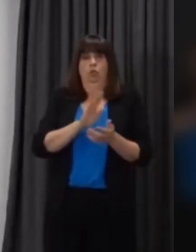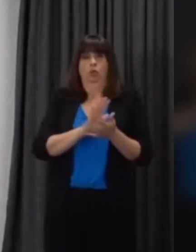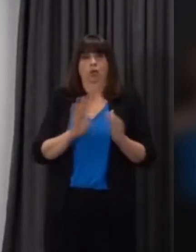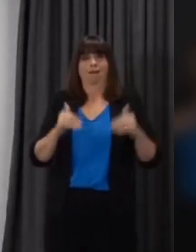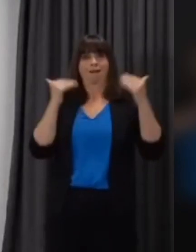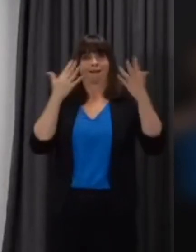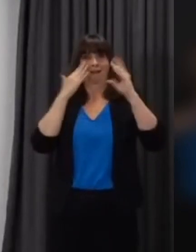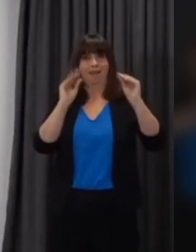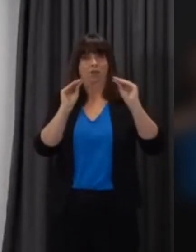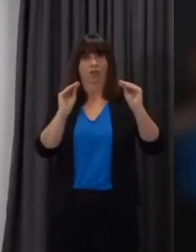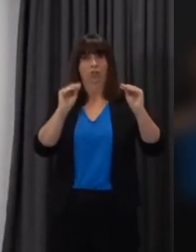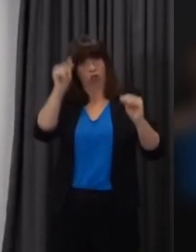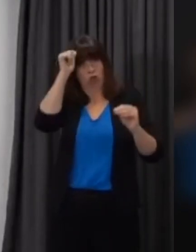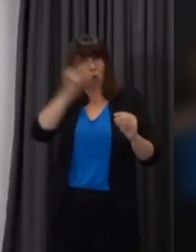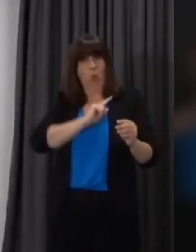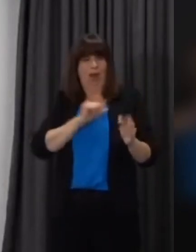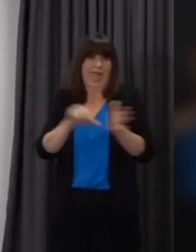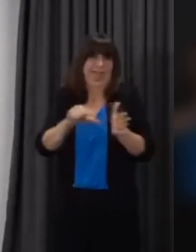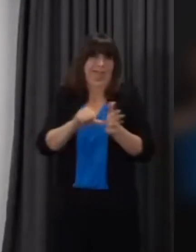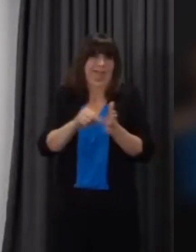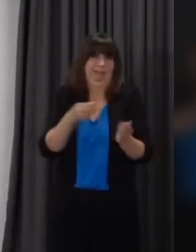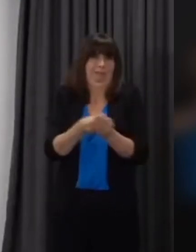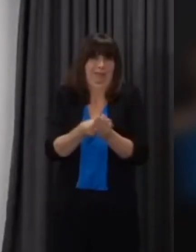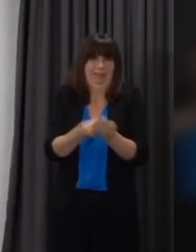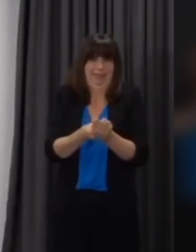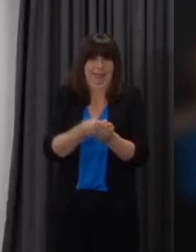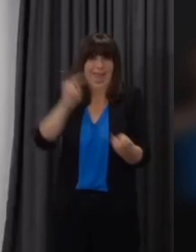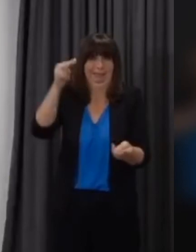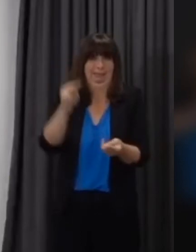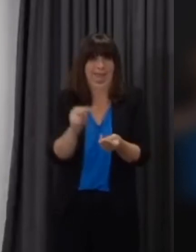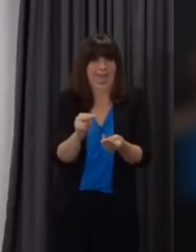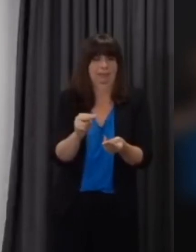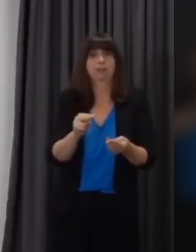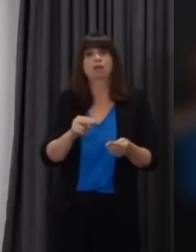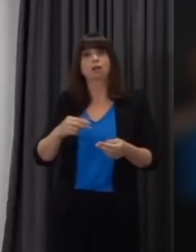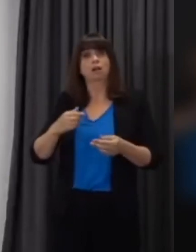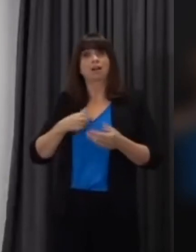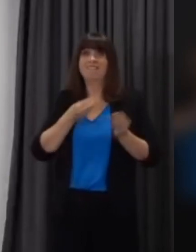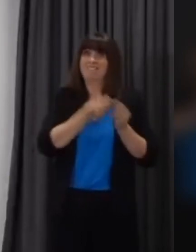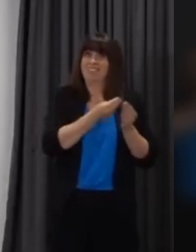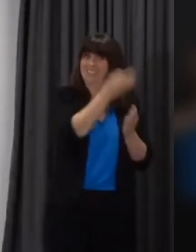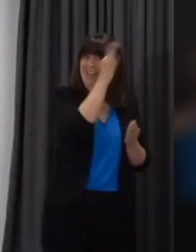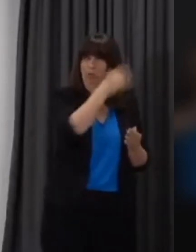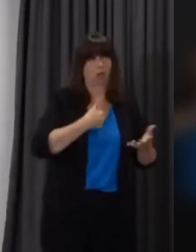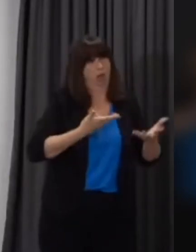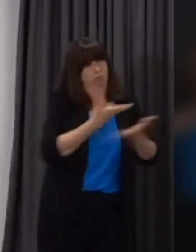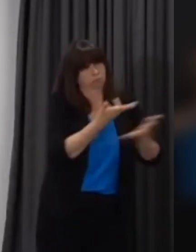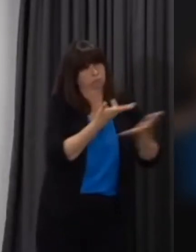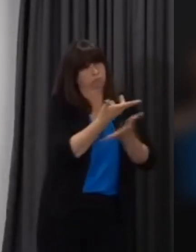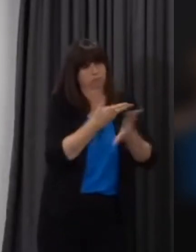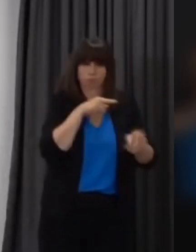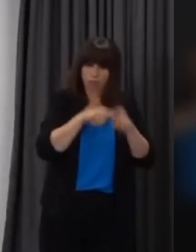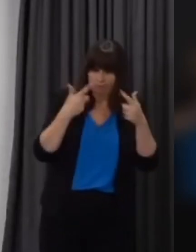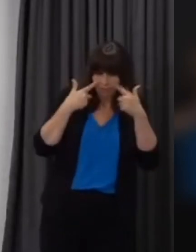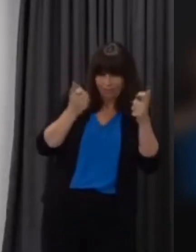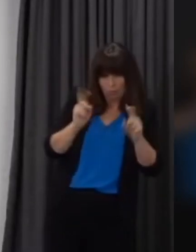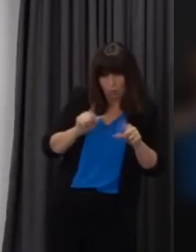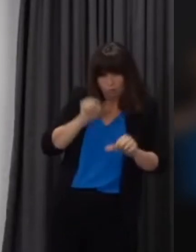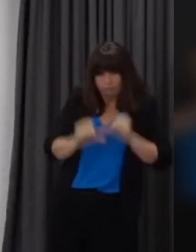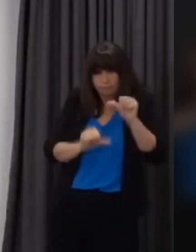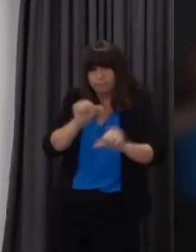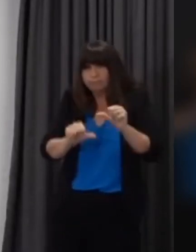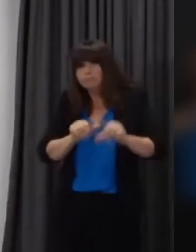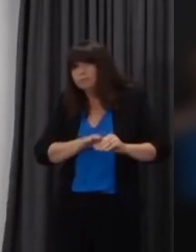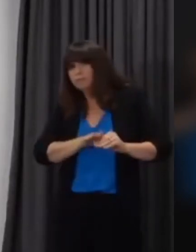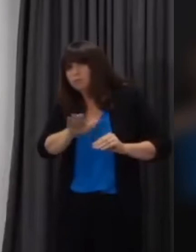is facing and we continue to work with the funding council to identify what what we can do next